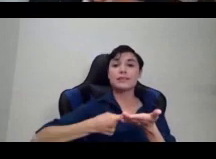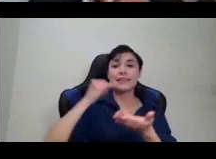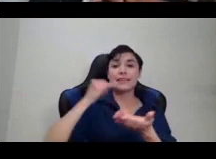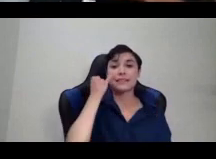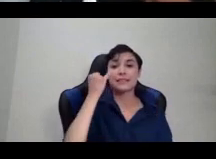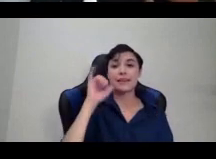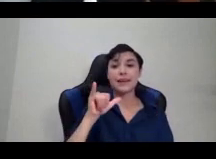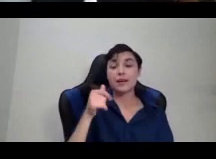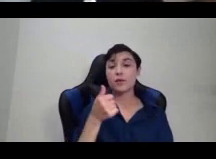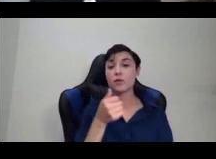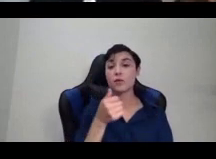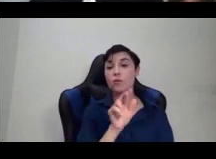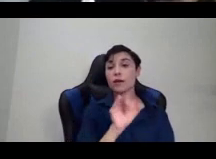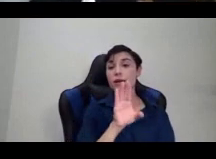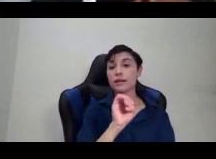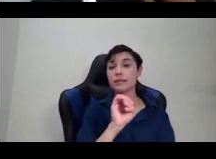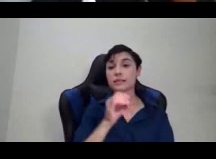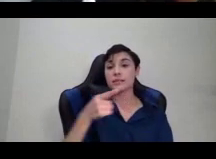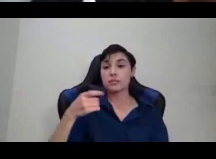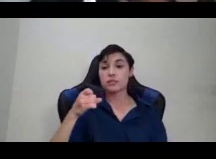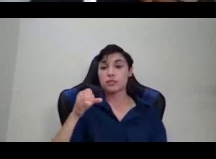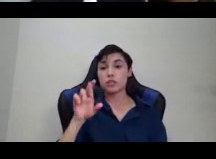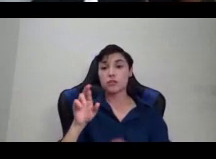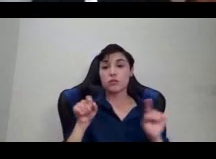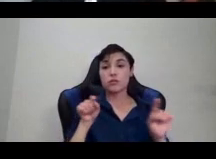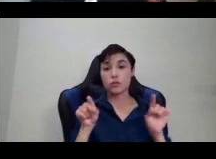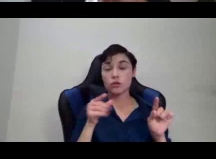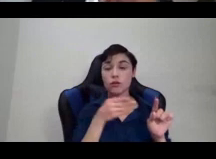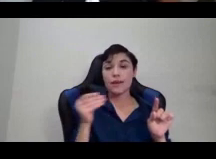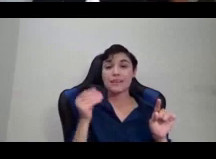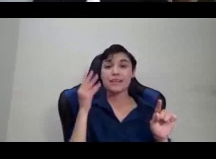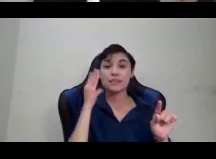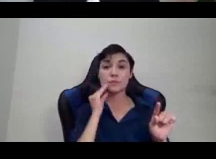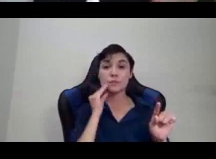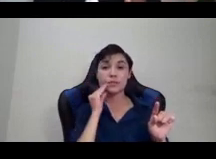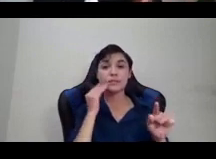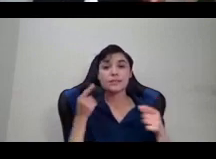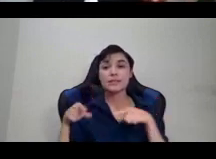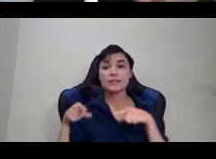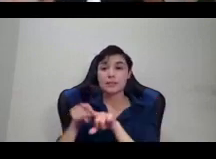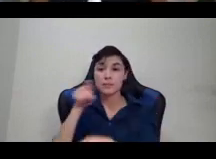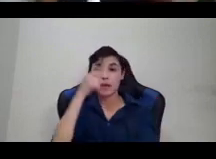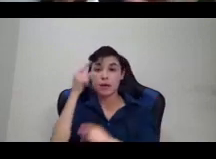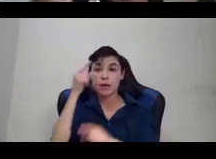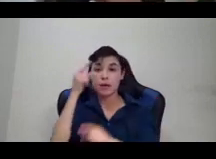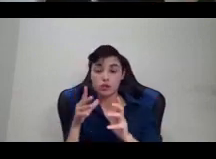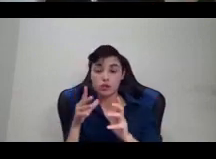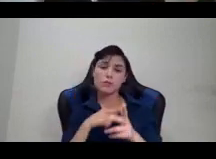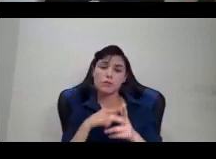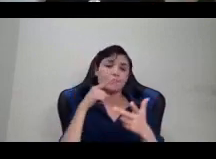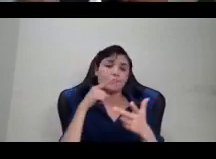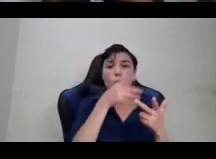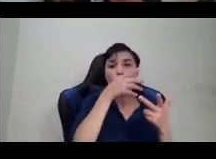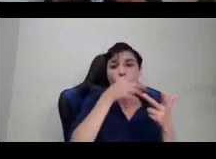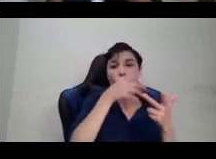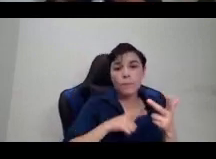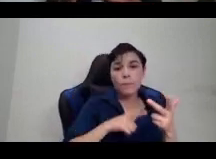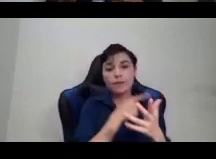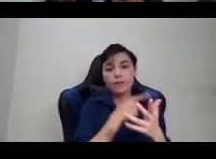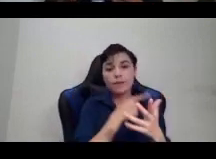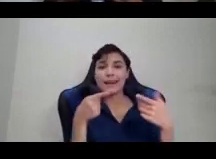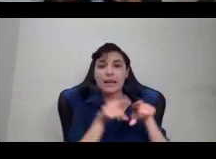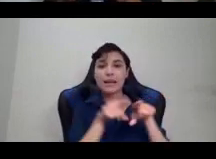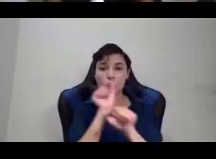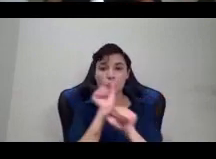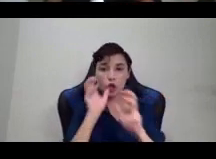and gender or the experiences of being black and the woman or worker complicated one another and needed to